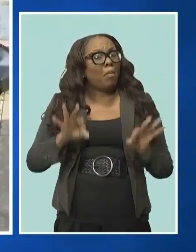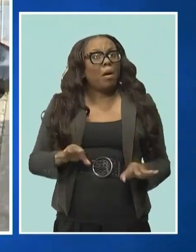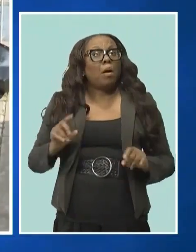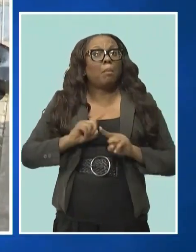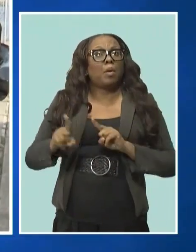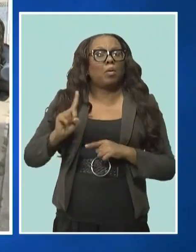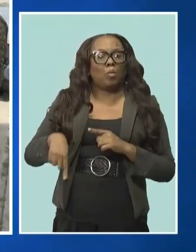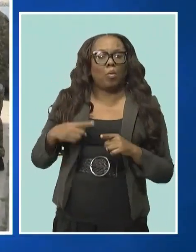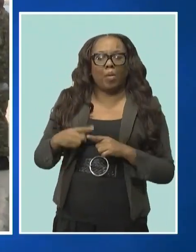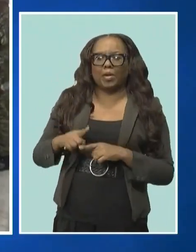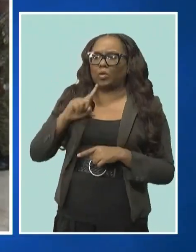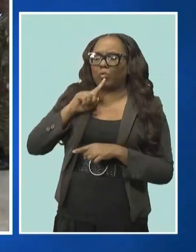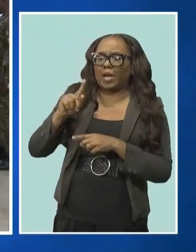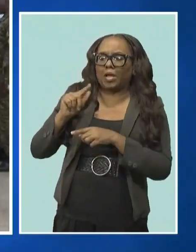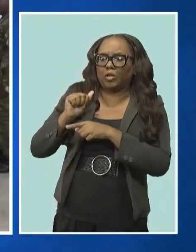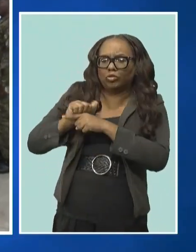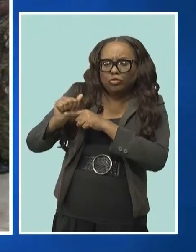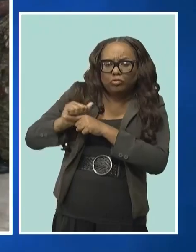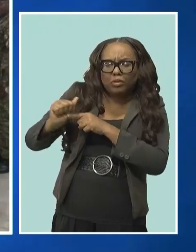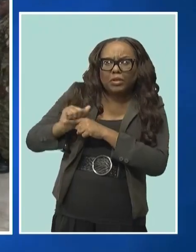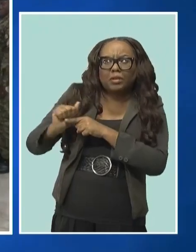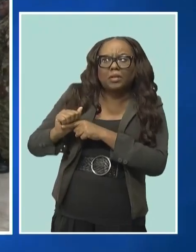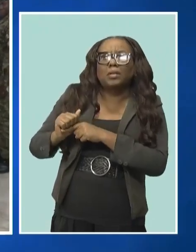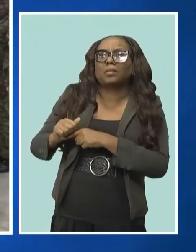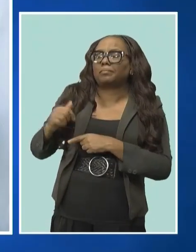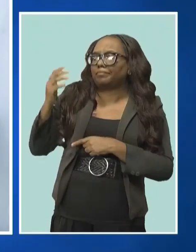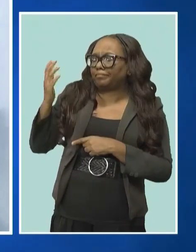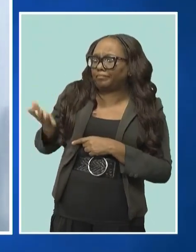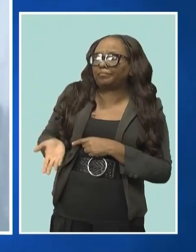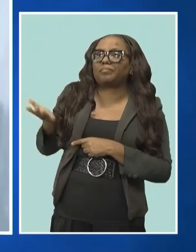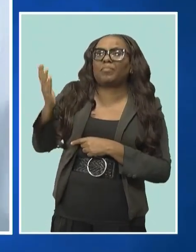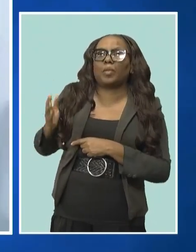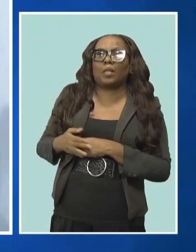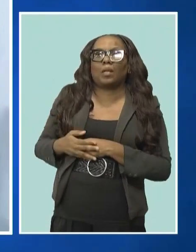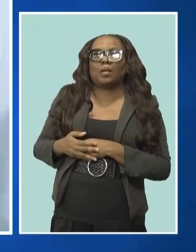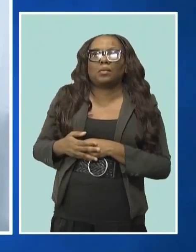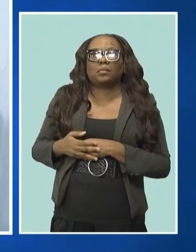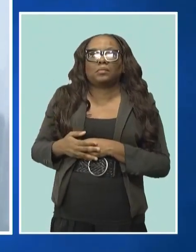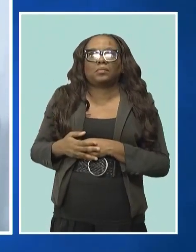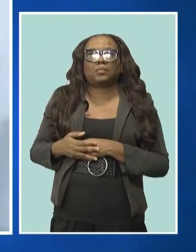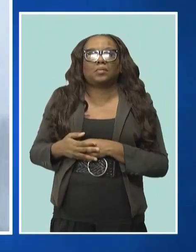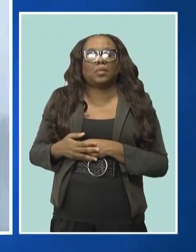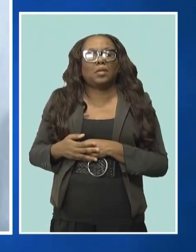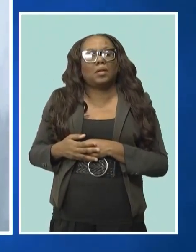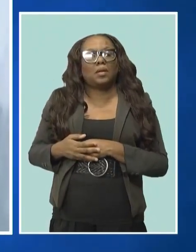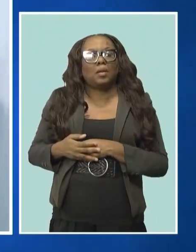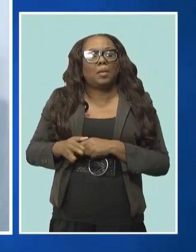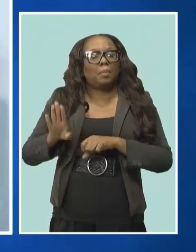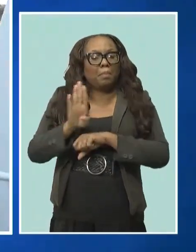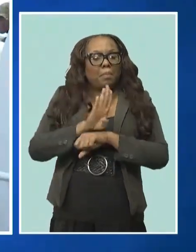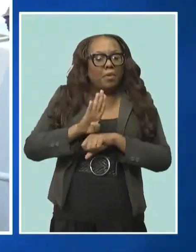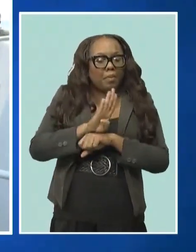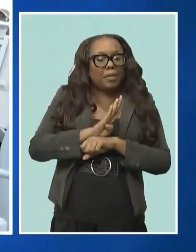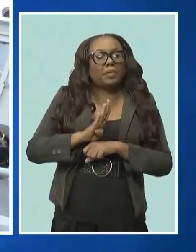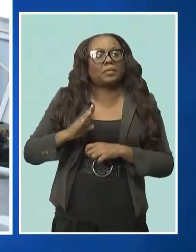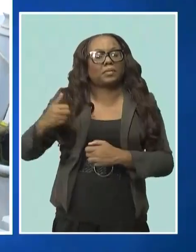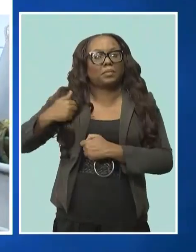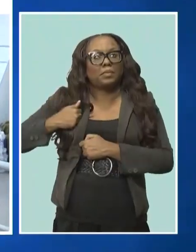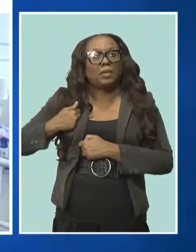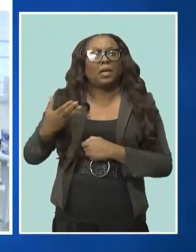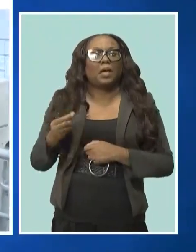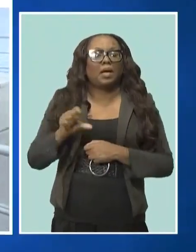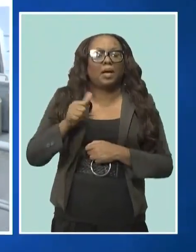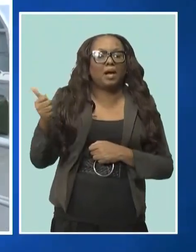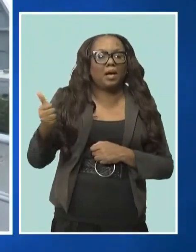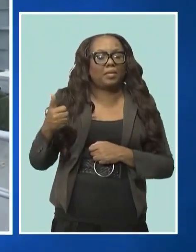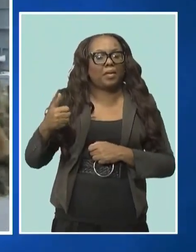these 26 Barbados Defense Force soldiers will attempt to do when they're joined by six others from neighboring islands and deployed into the fields